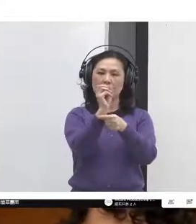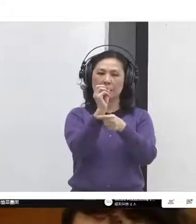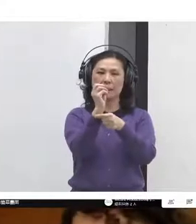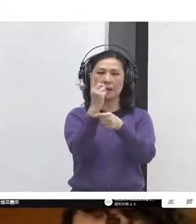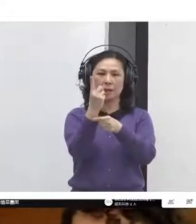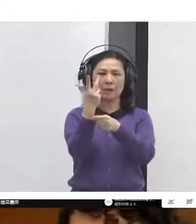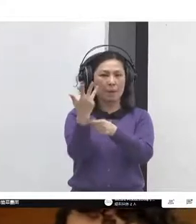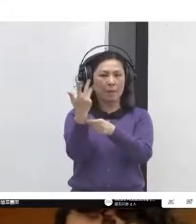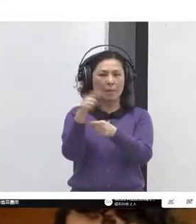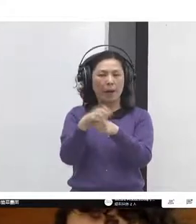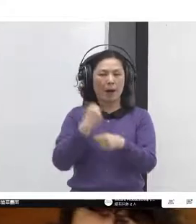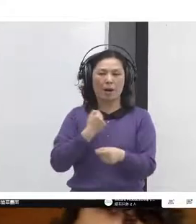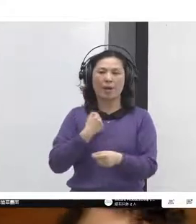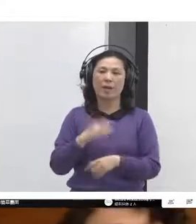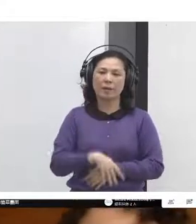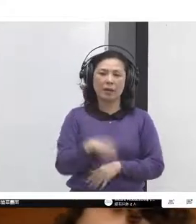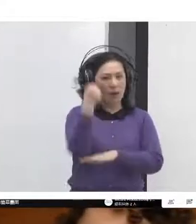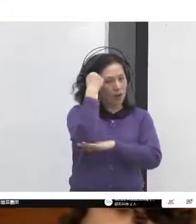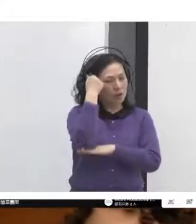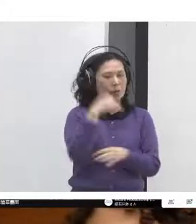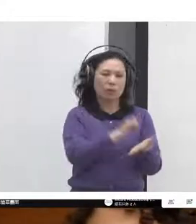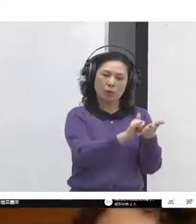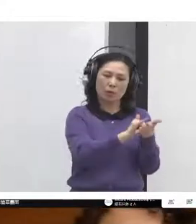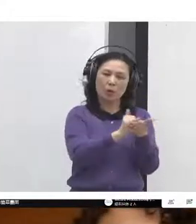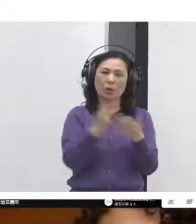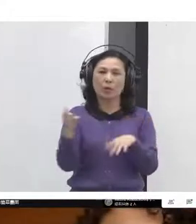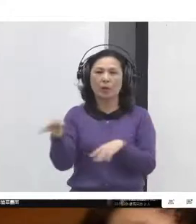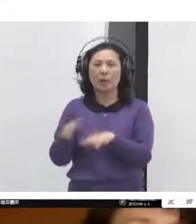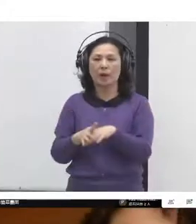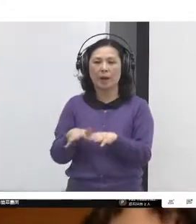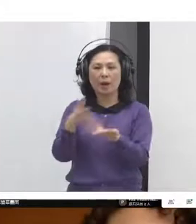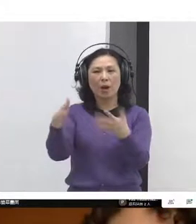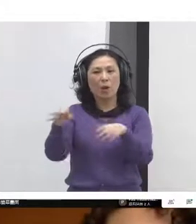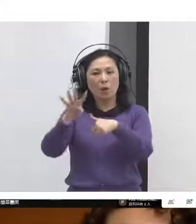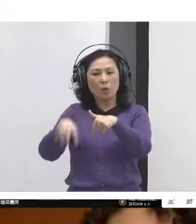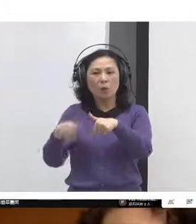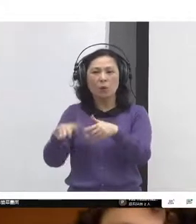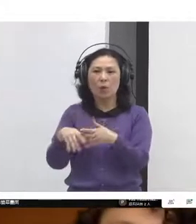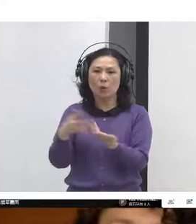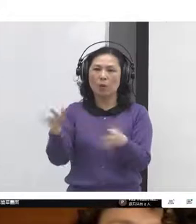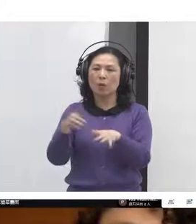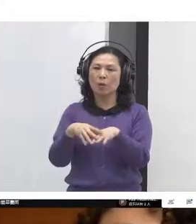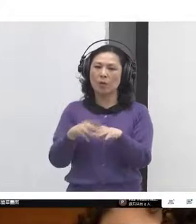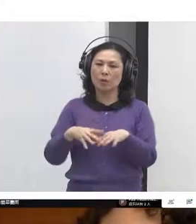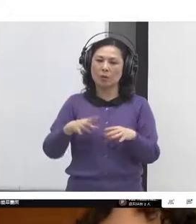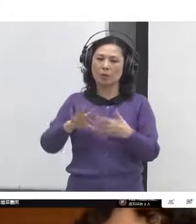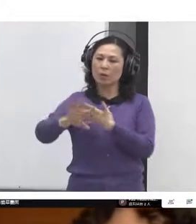other locations that were hoping to do something like what you've achieved in Taiwan.